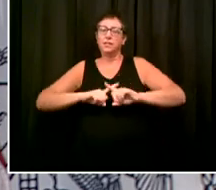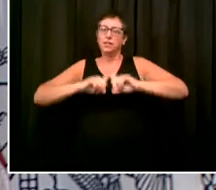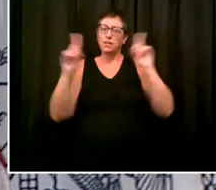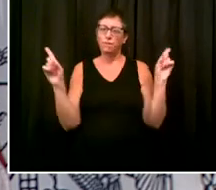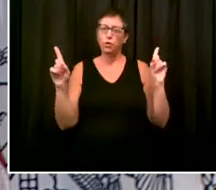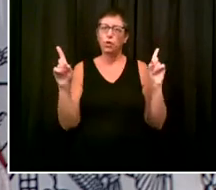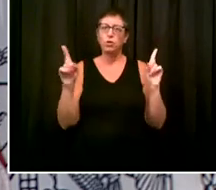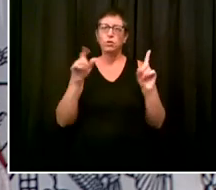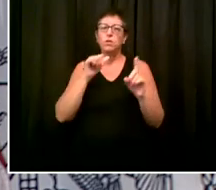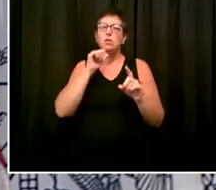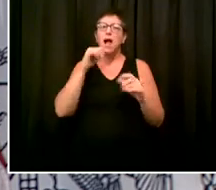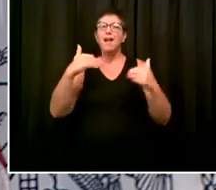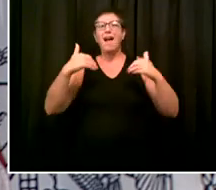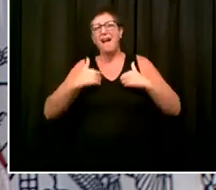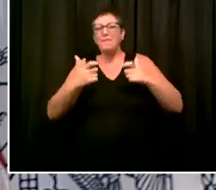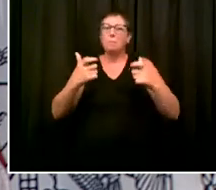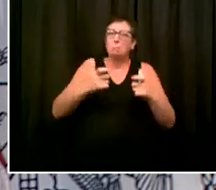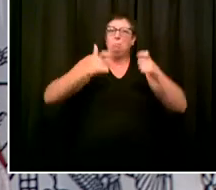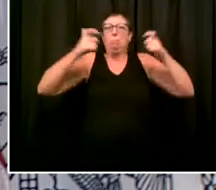core of all that.